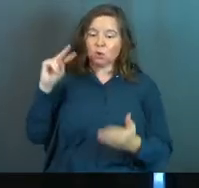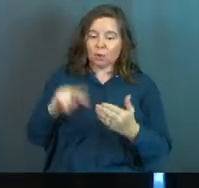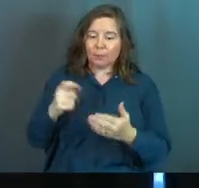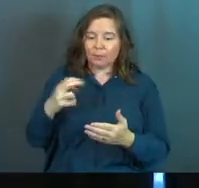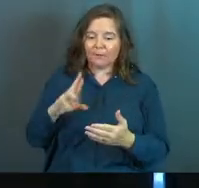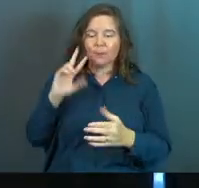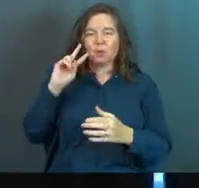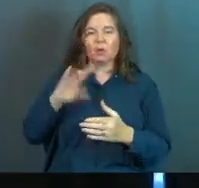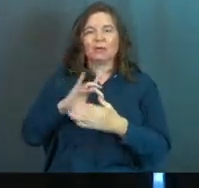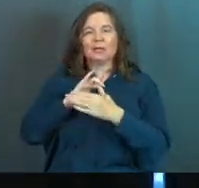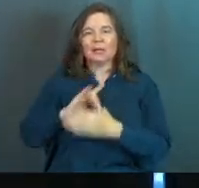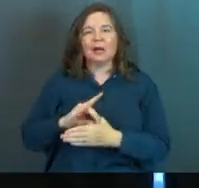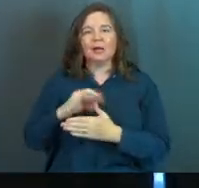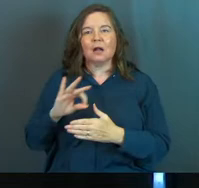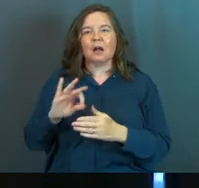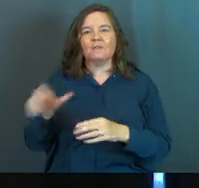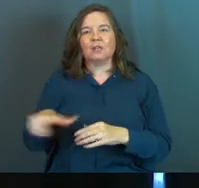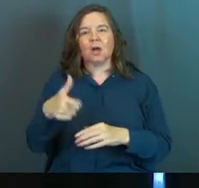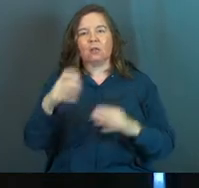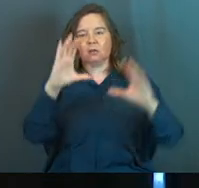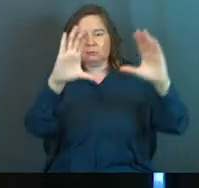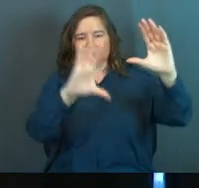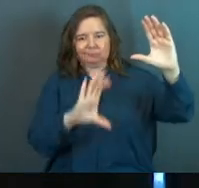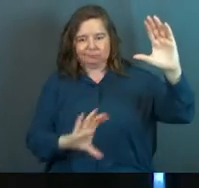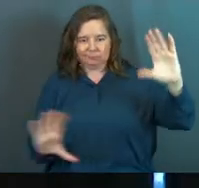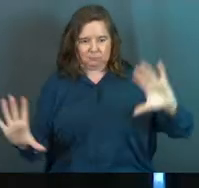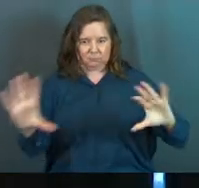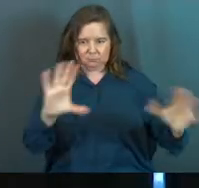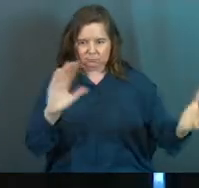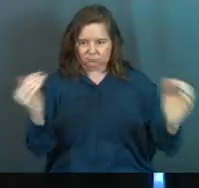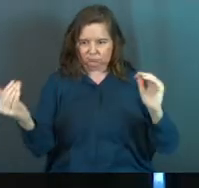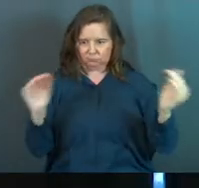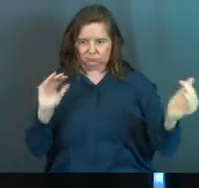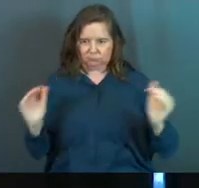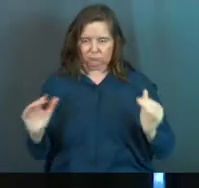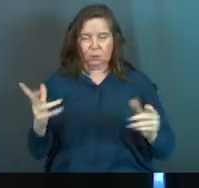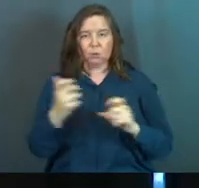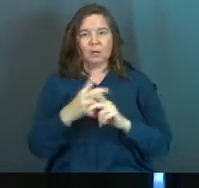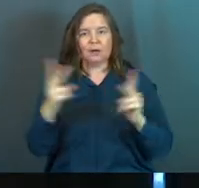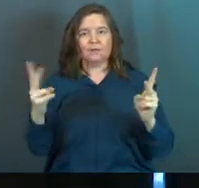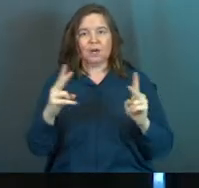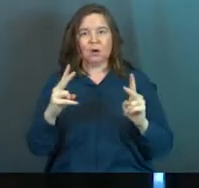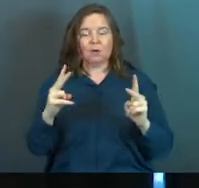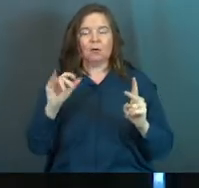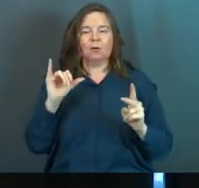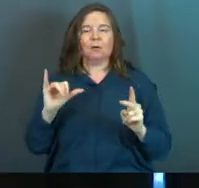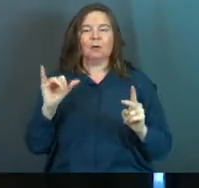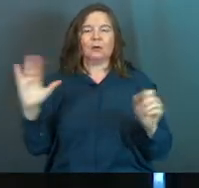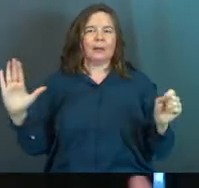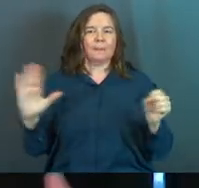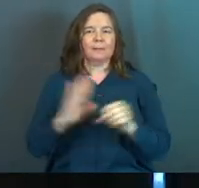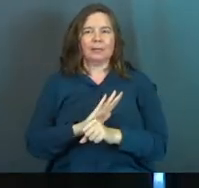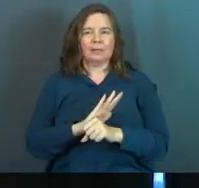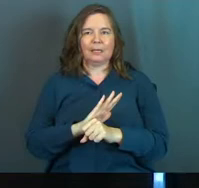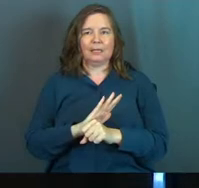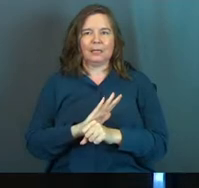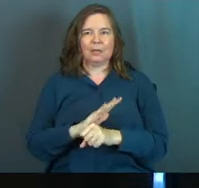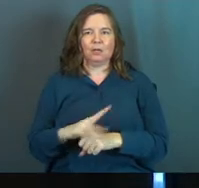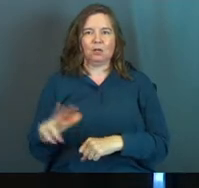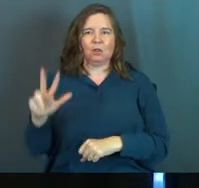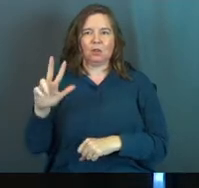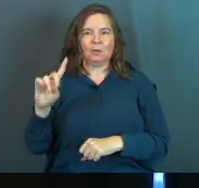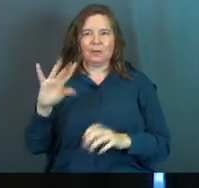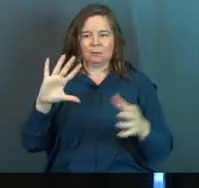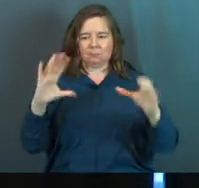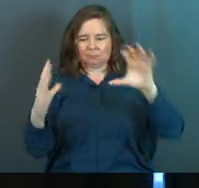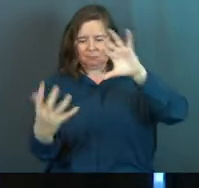look at it in context of the other proverbs. You put it all together so that you can get a very nuanced, complete, three-dimensional